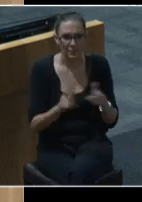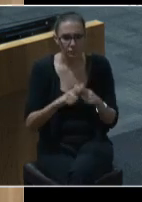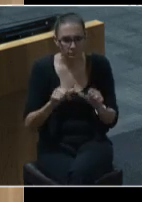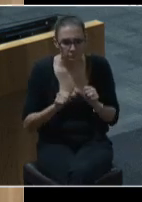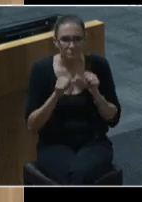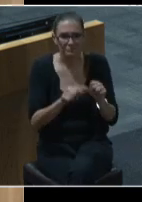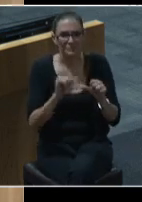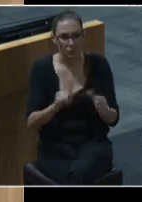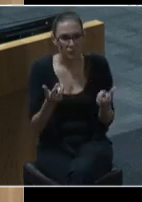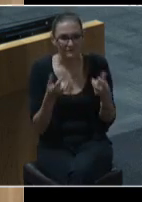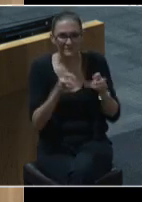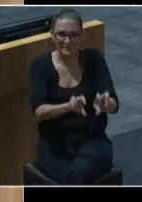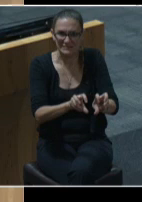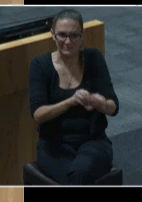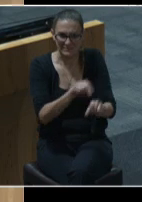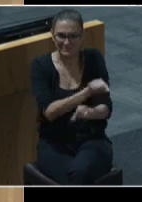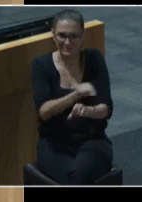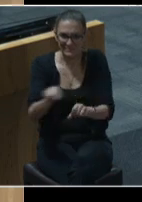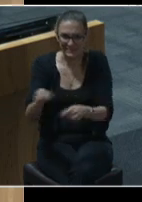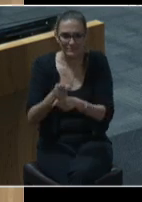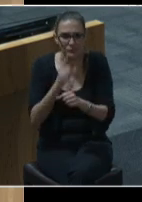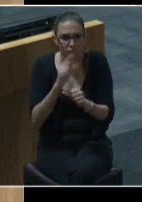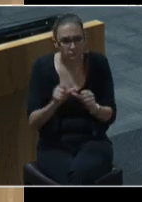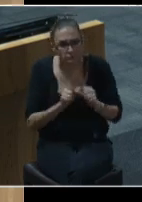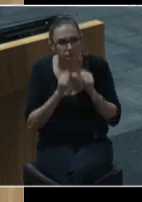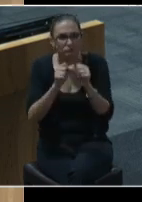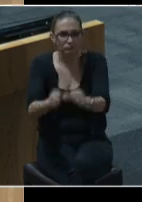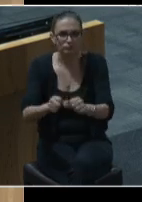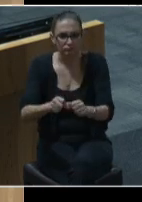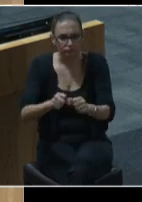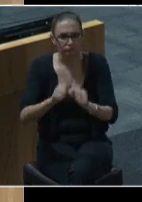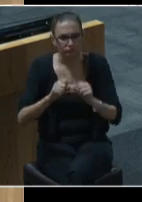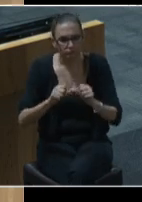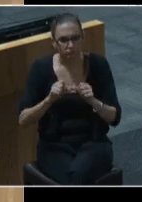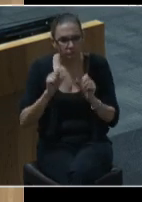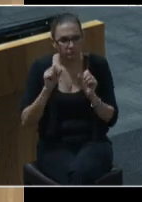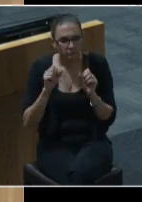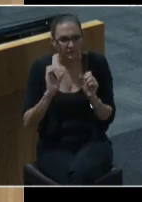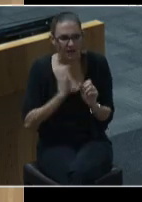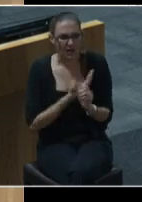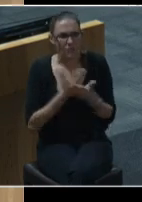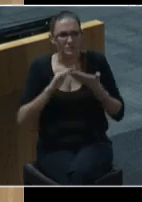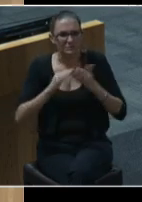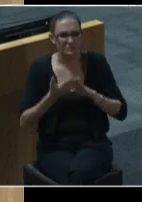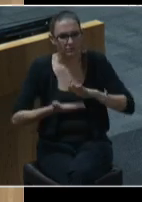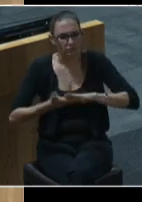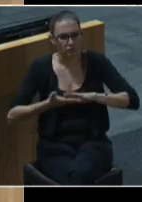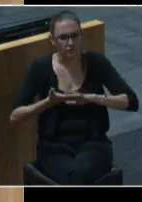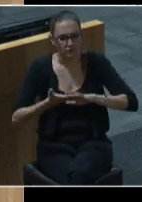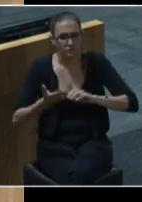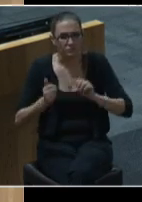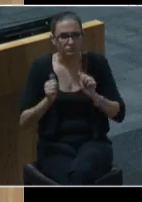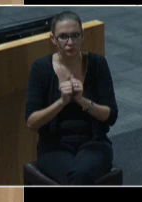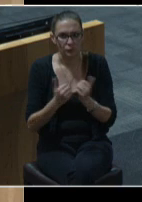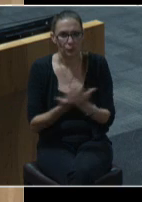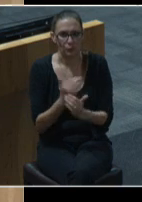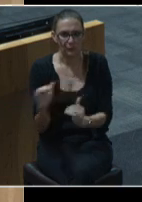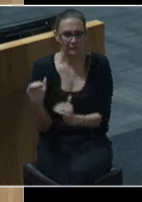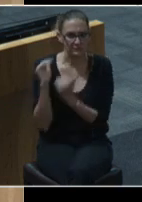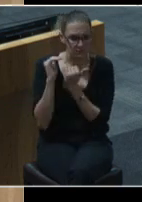these investments and ensuring the long-term structural sustainability of our city operations within these new constraints